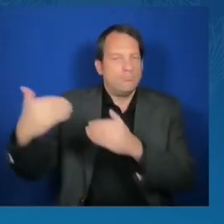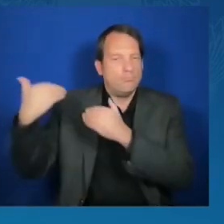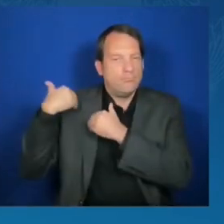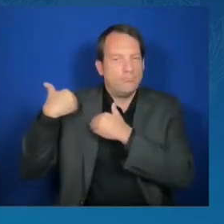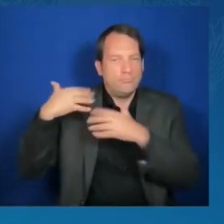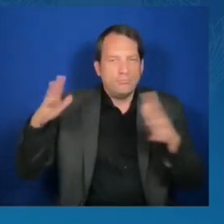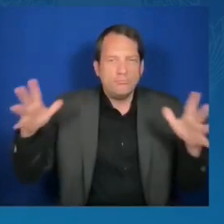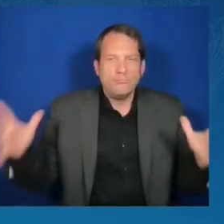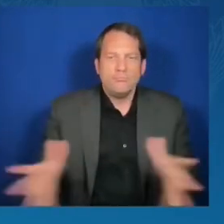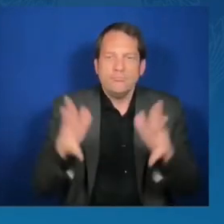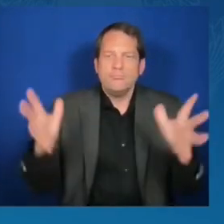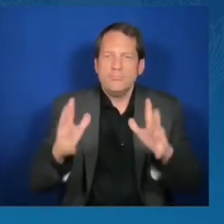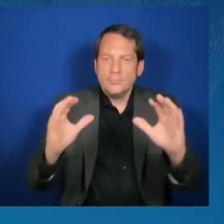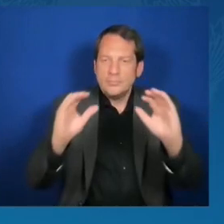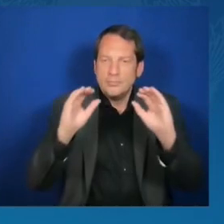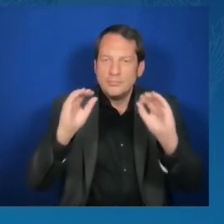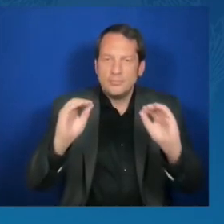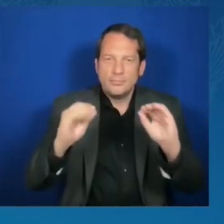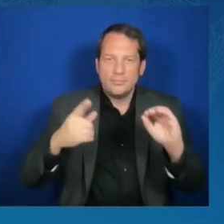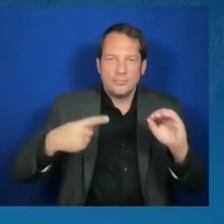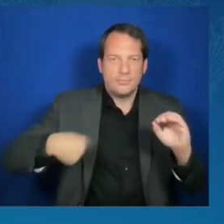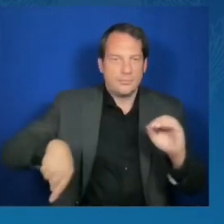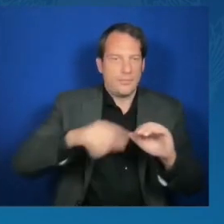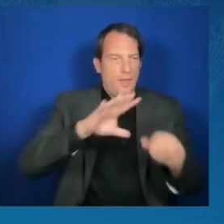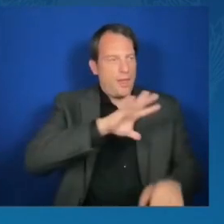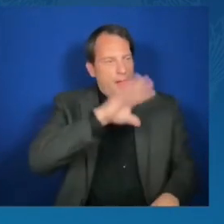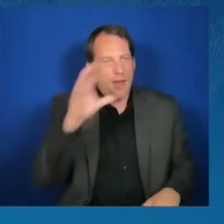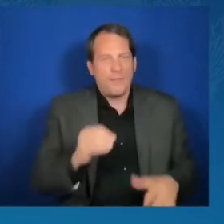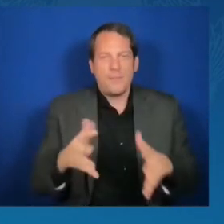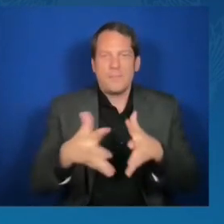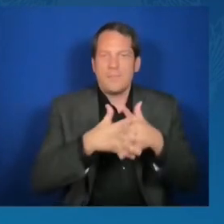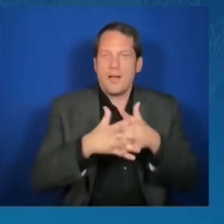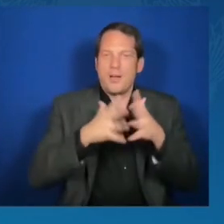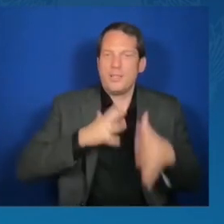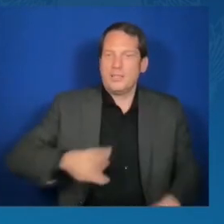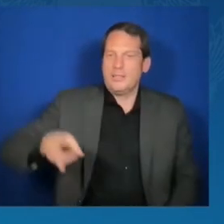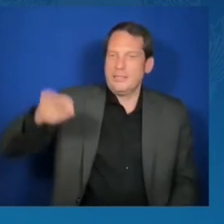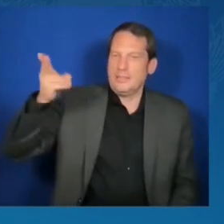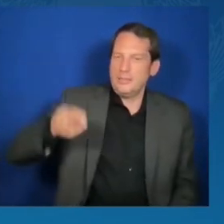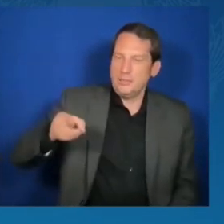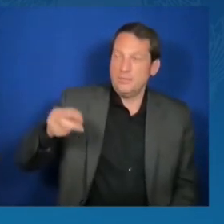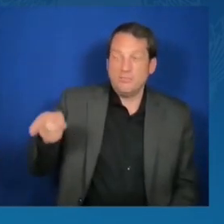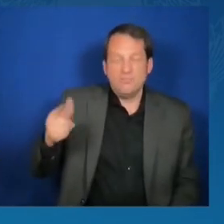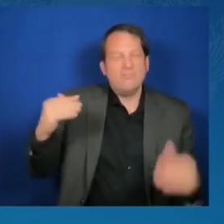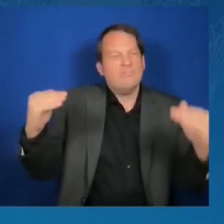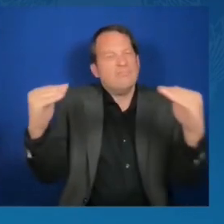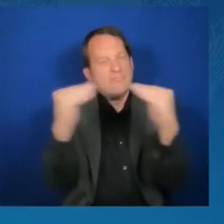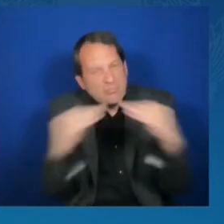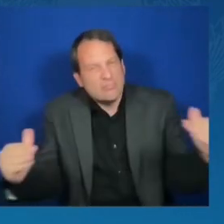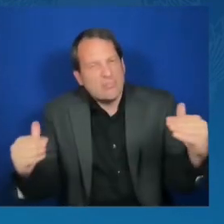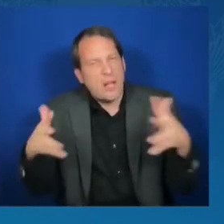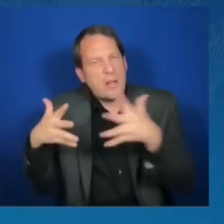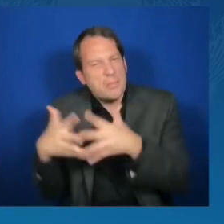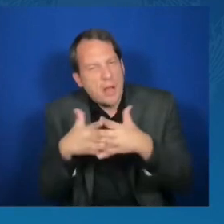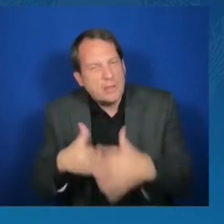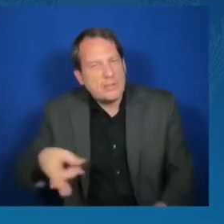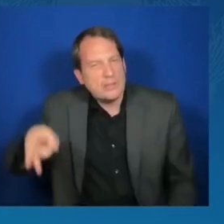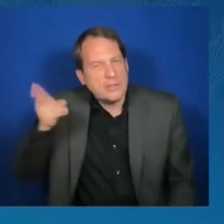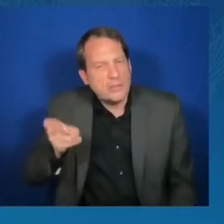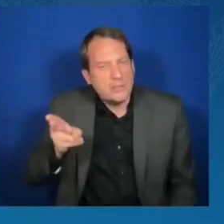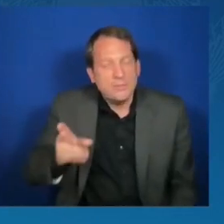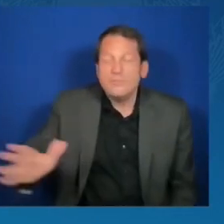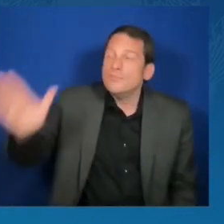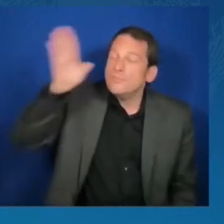history is American history, and the future of African Americans and the African diaspora today in America is the future of our nation.